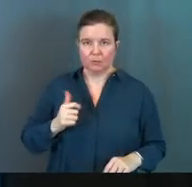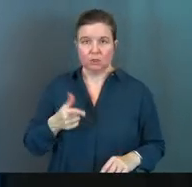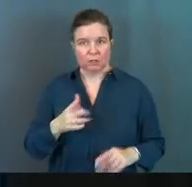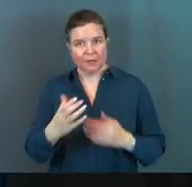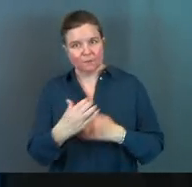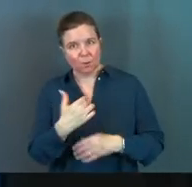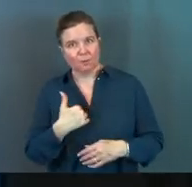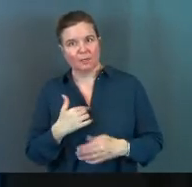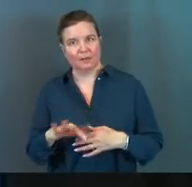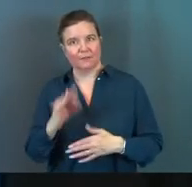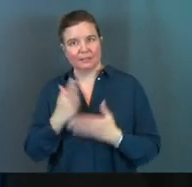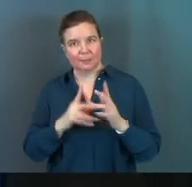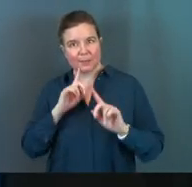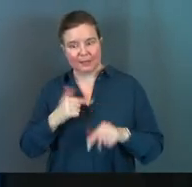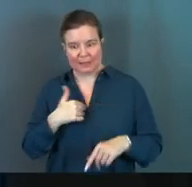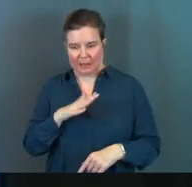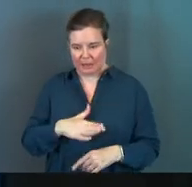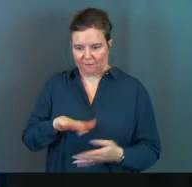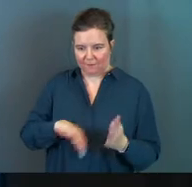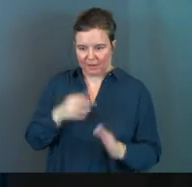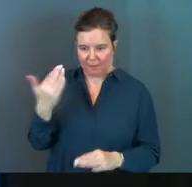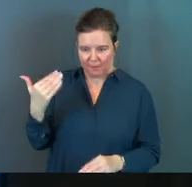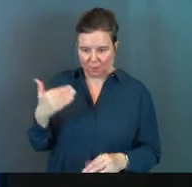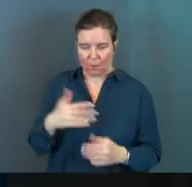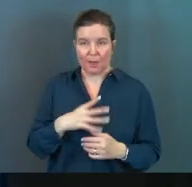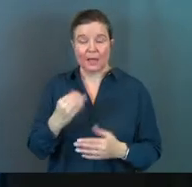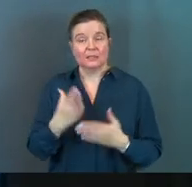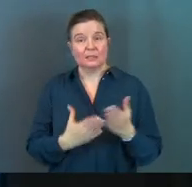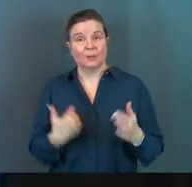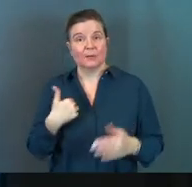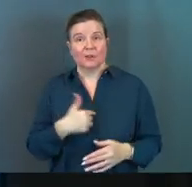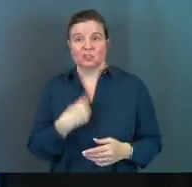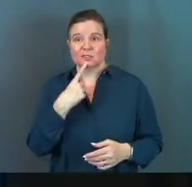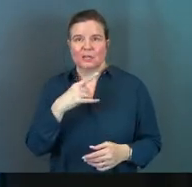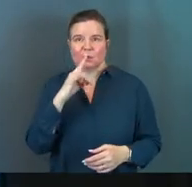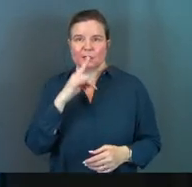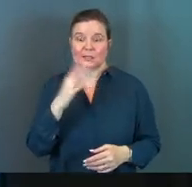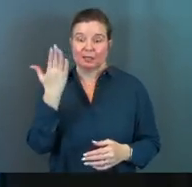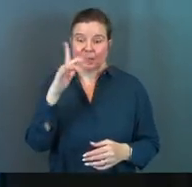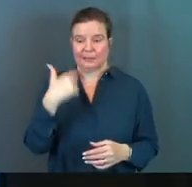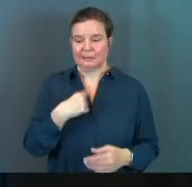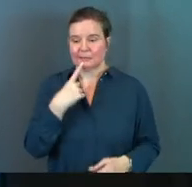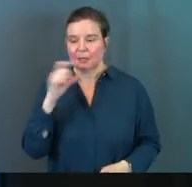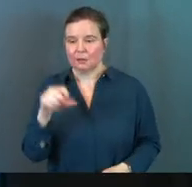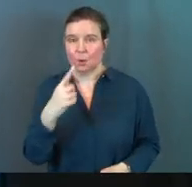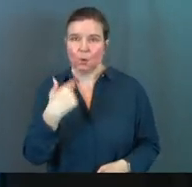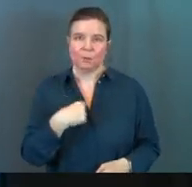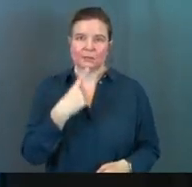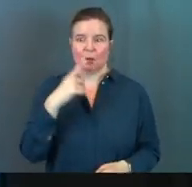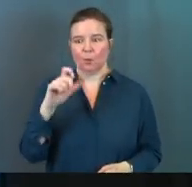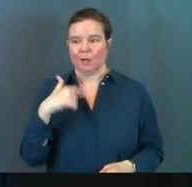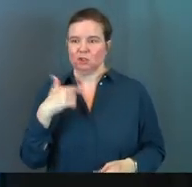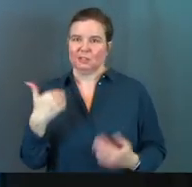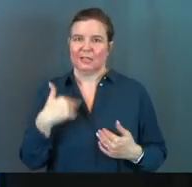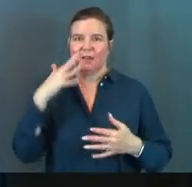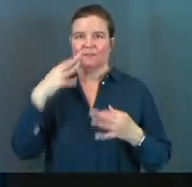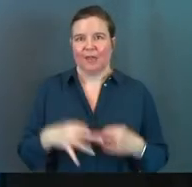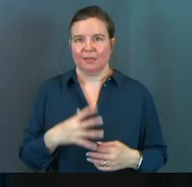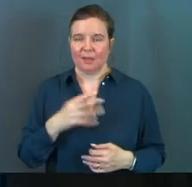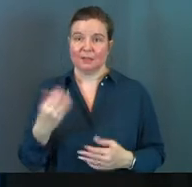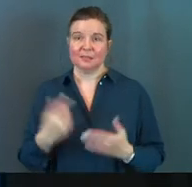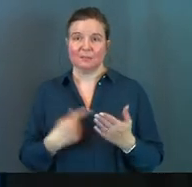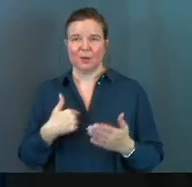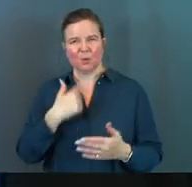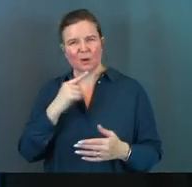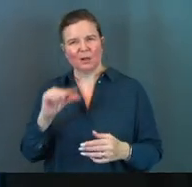She forced me to find some of the answers I had never found before. And some of us just say to our kids, again, because I said so, or we say, well, just have faith. And